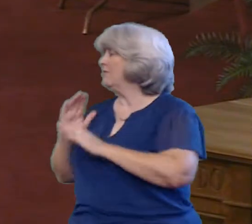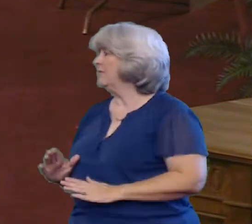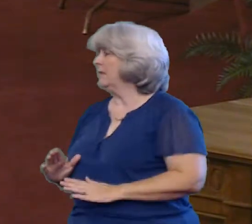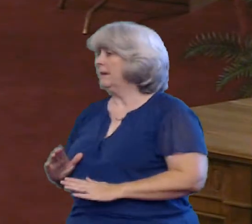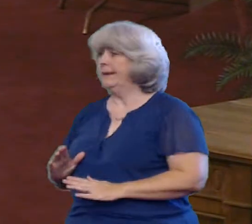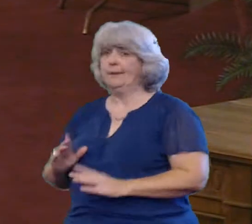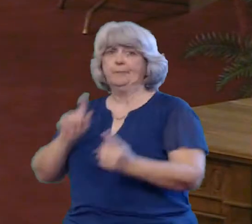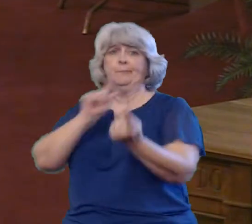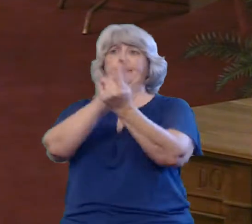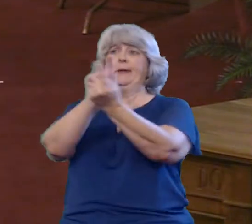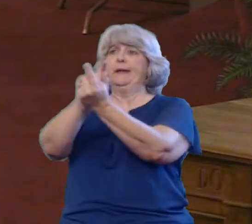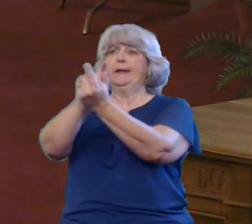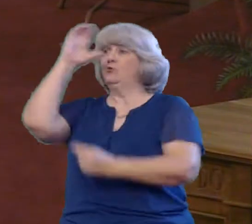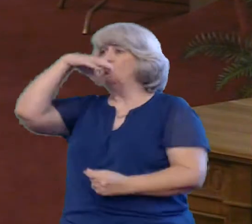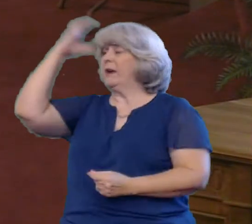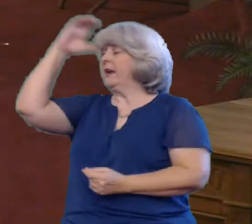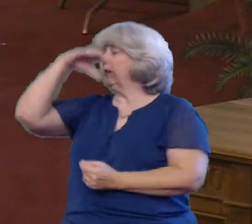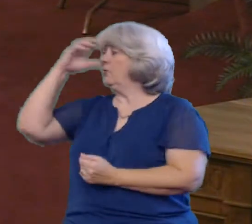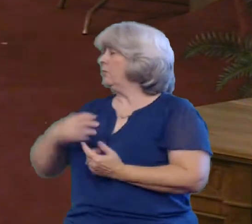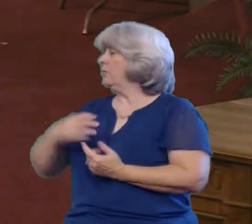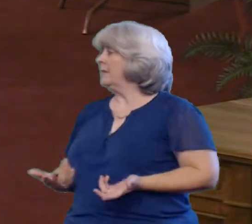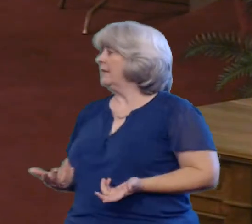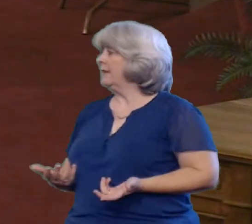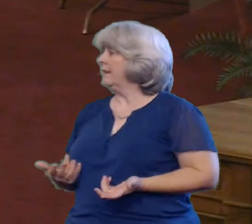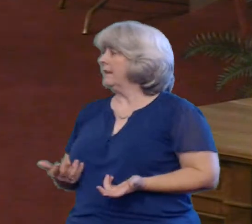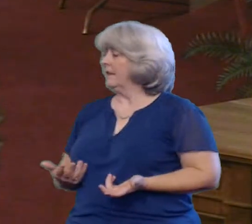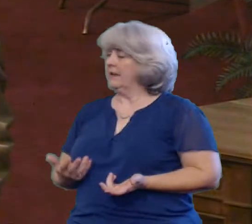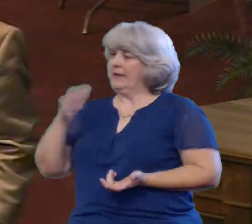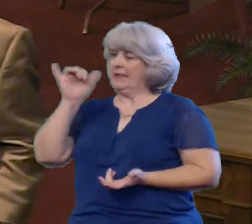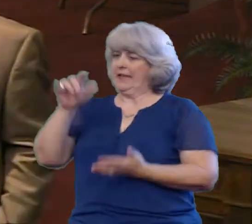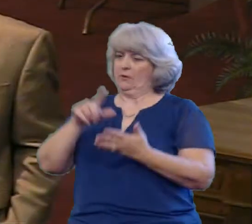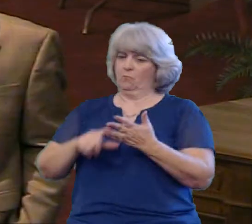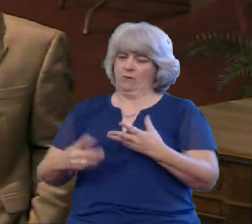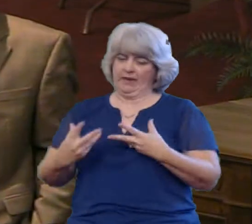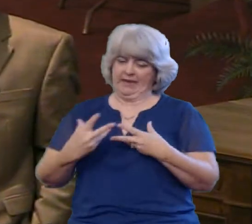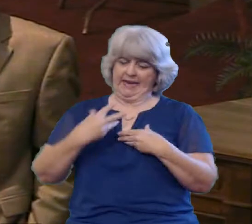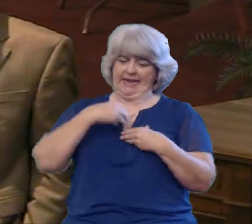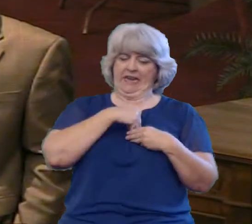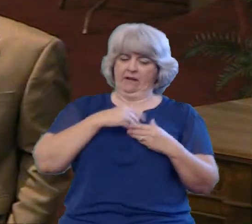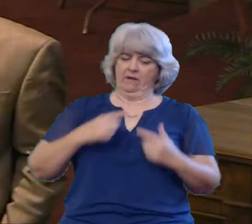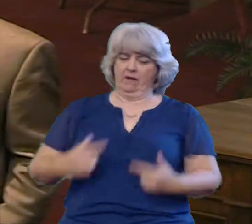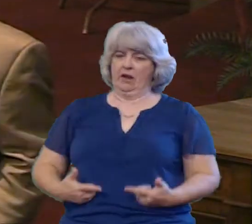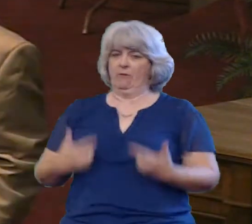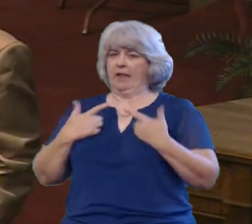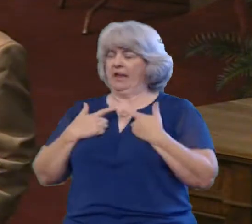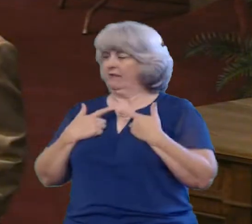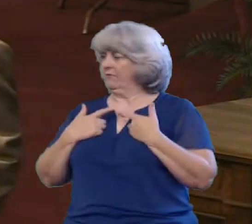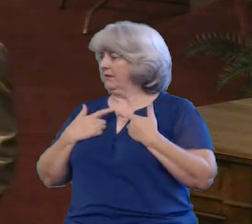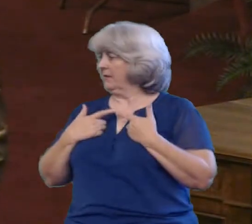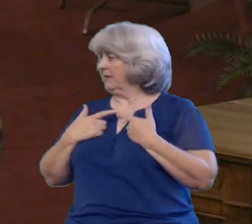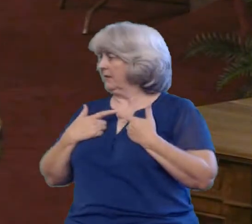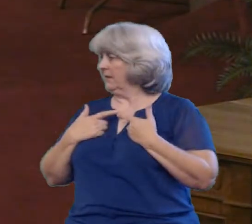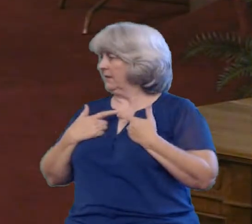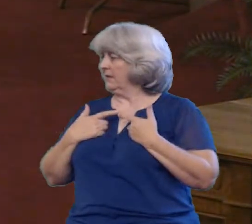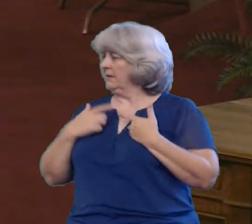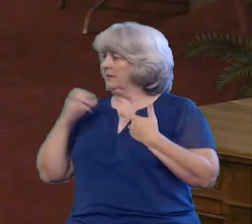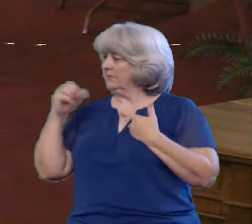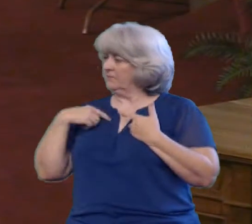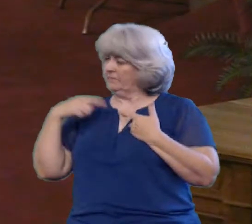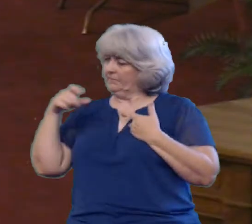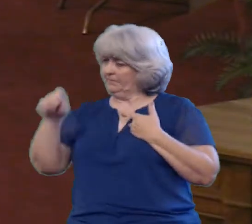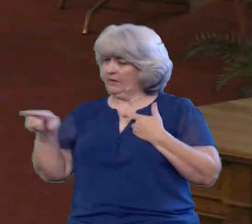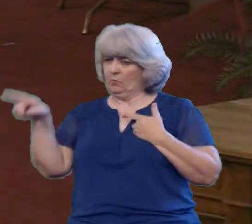Strangers is all determined by what we put into our lives So I ask you the question are we positive